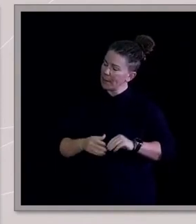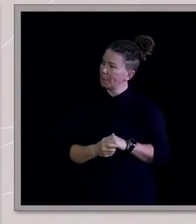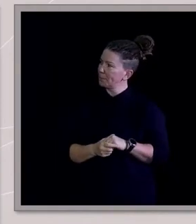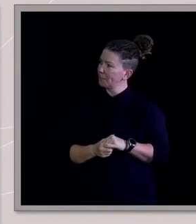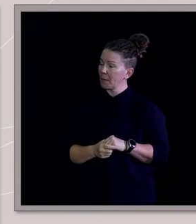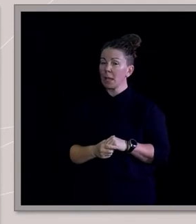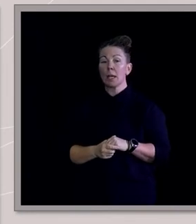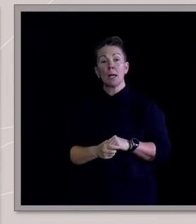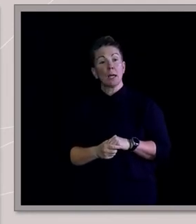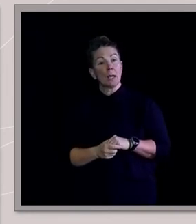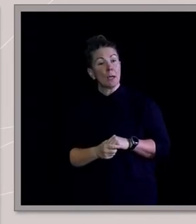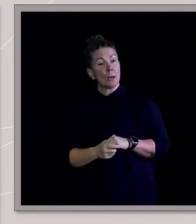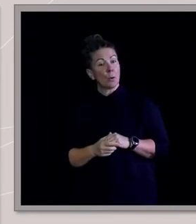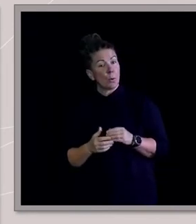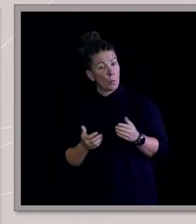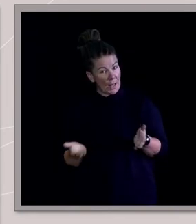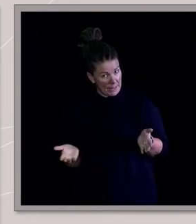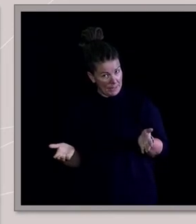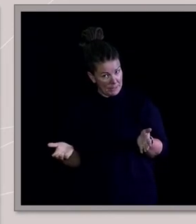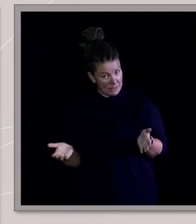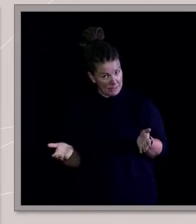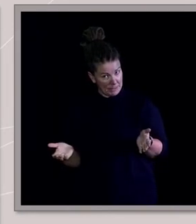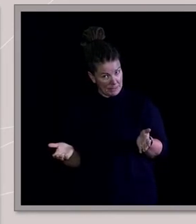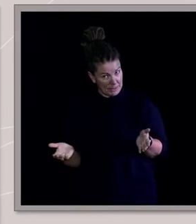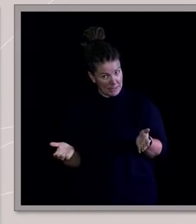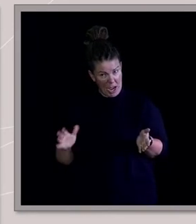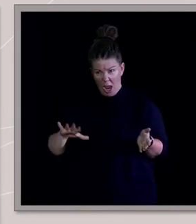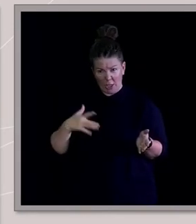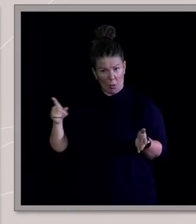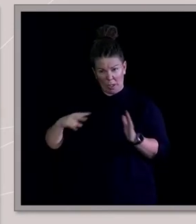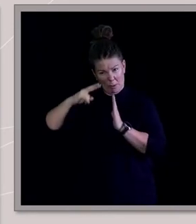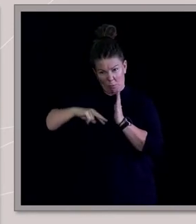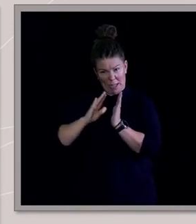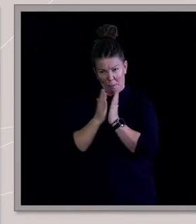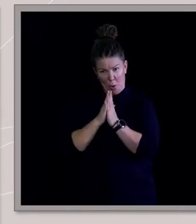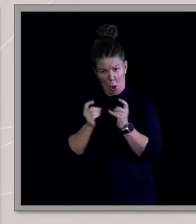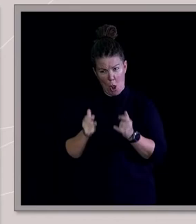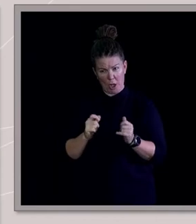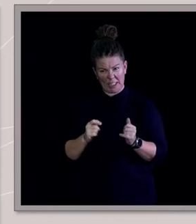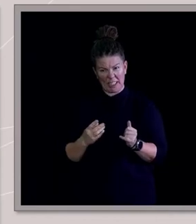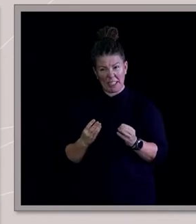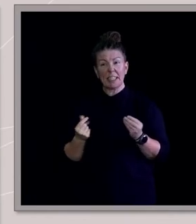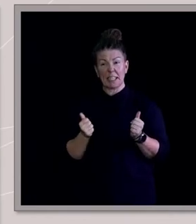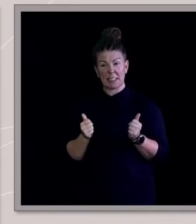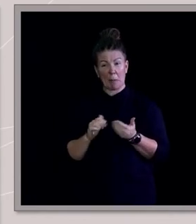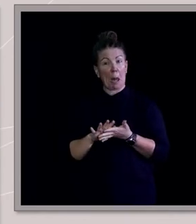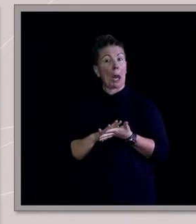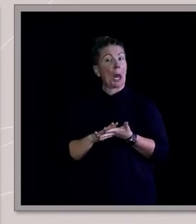Well, I don't want him to read my memoir too early because there's some pretty saucy stuff in there.